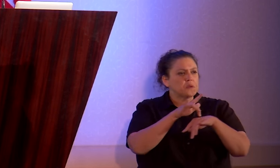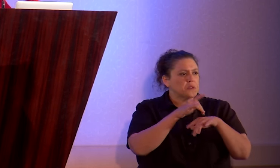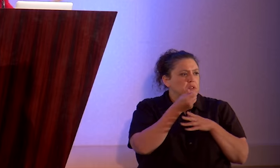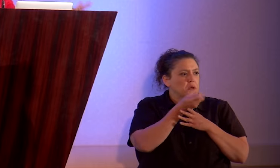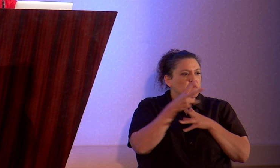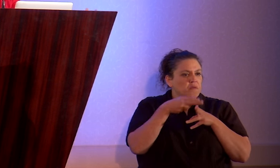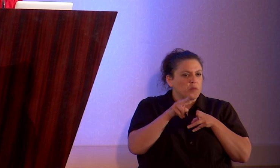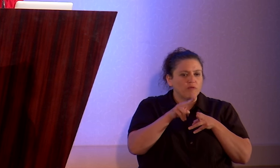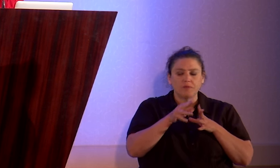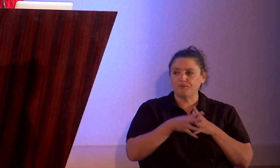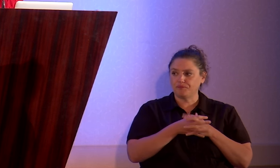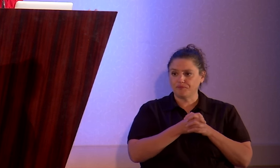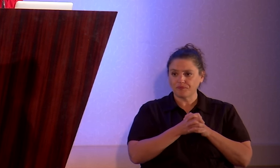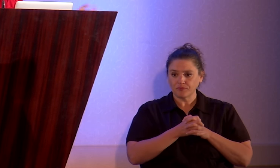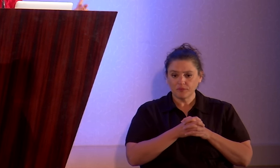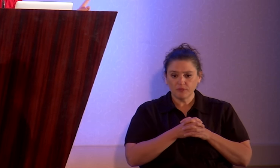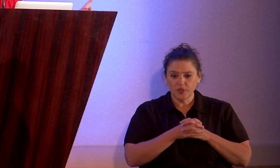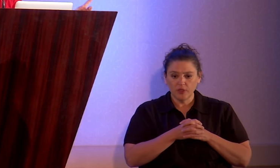briefly.